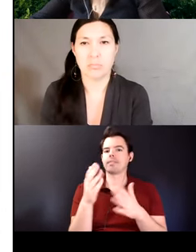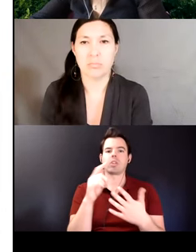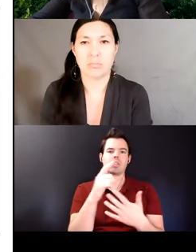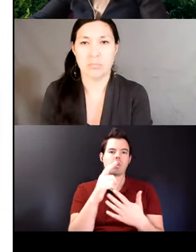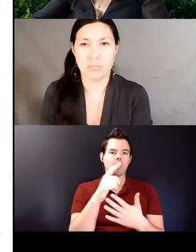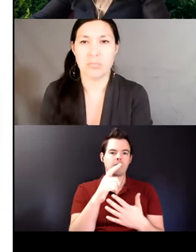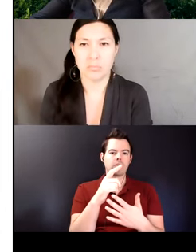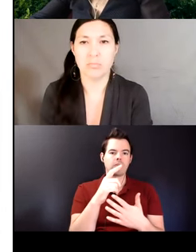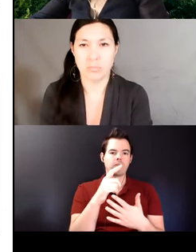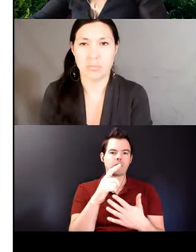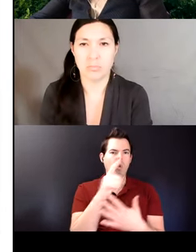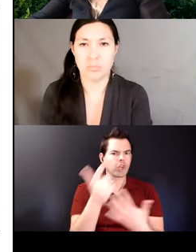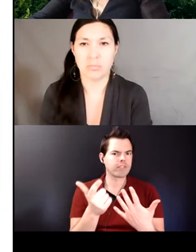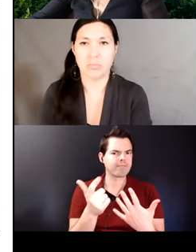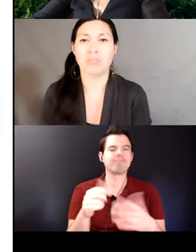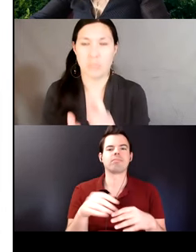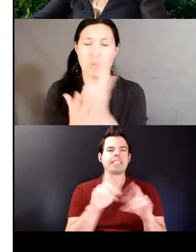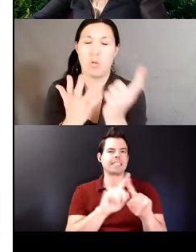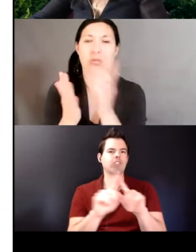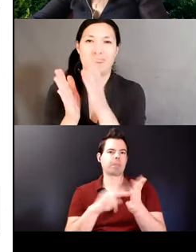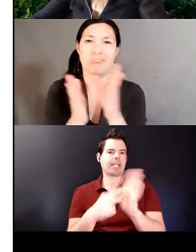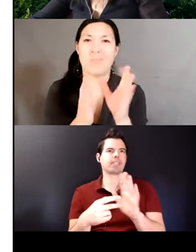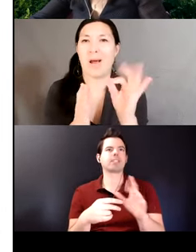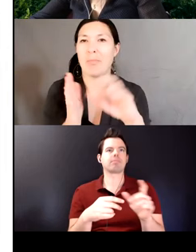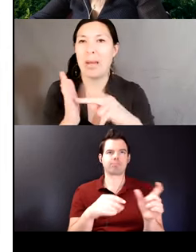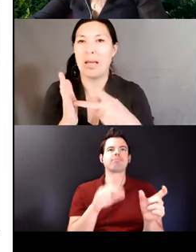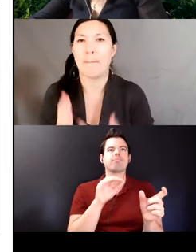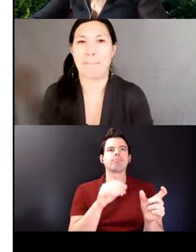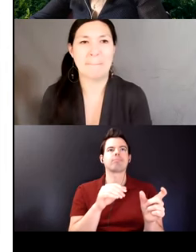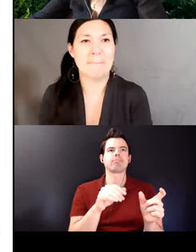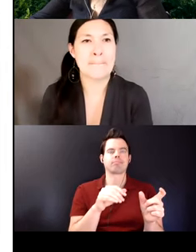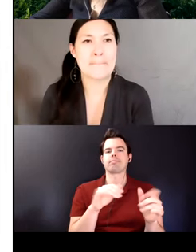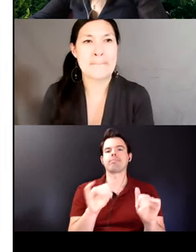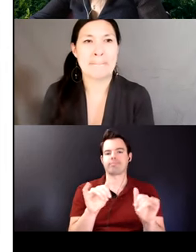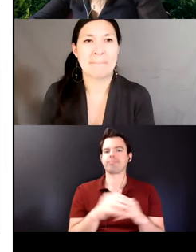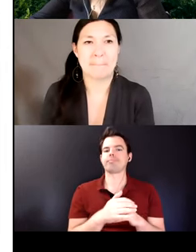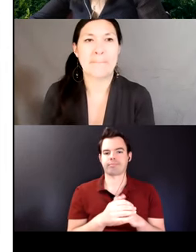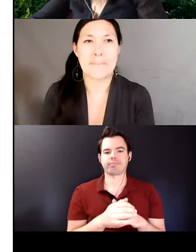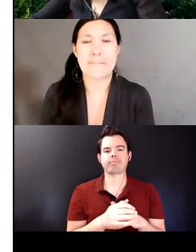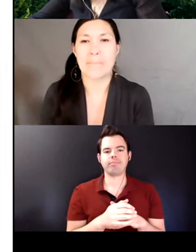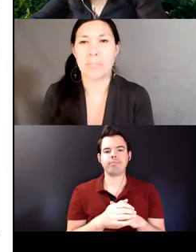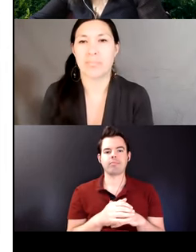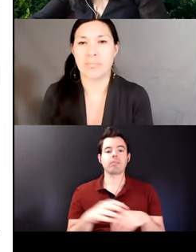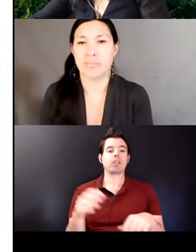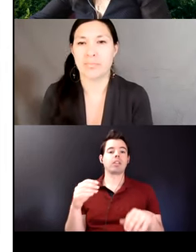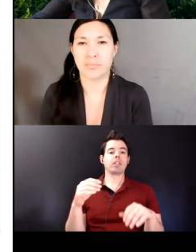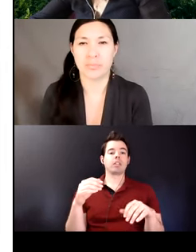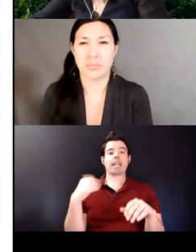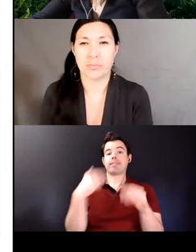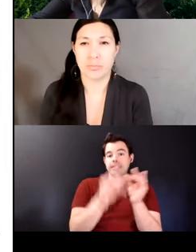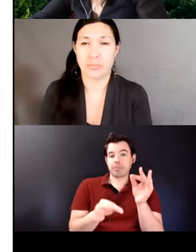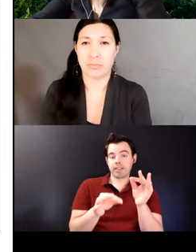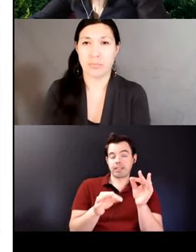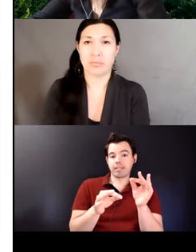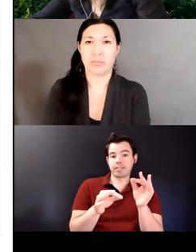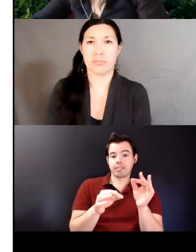derivational suffixes can be of two types simplex and complex simplex suffixes as